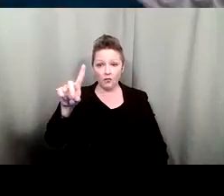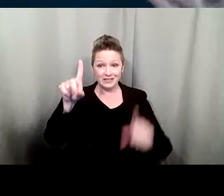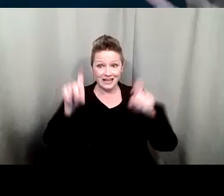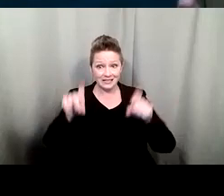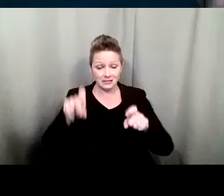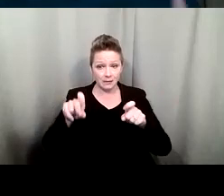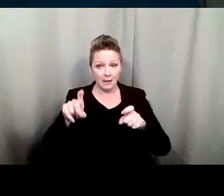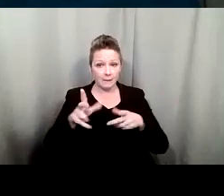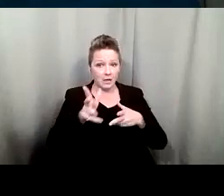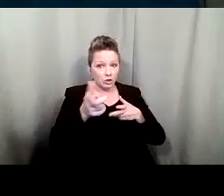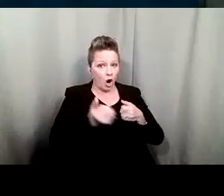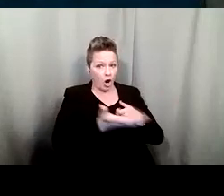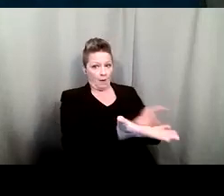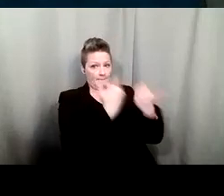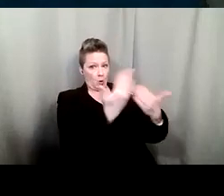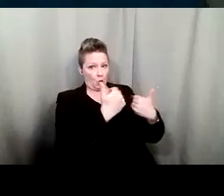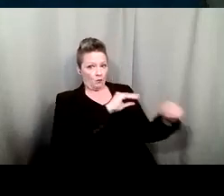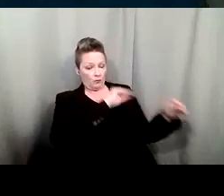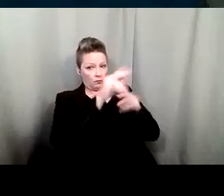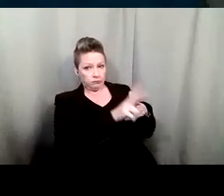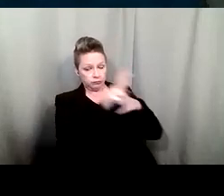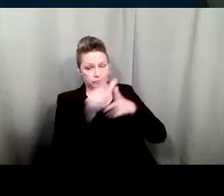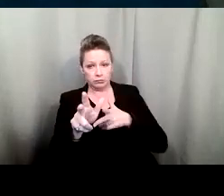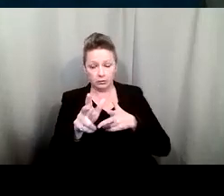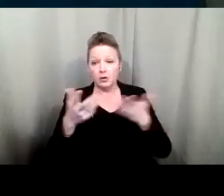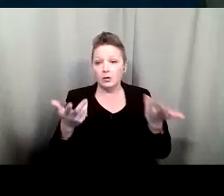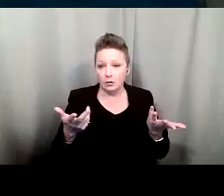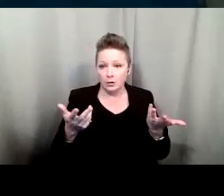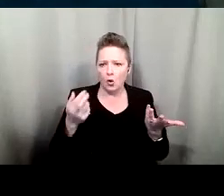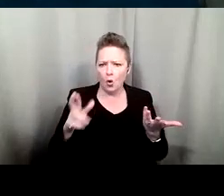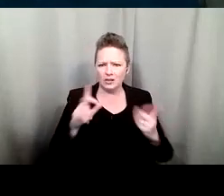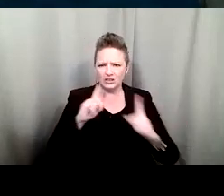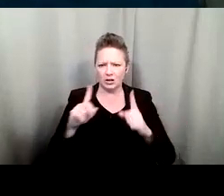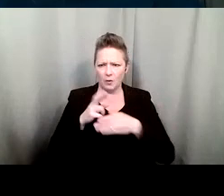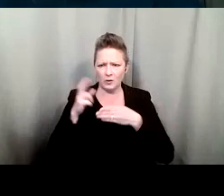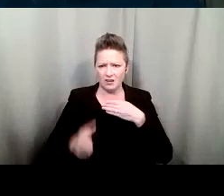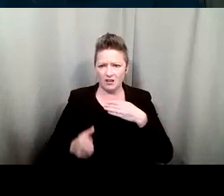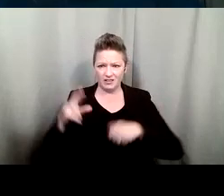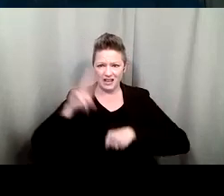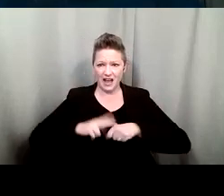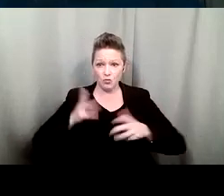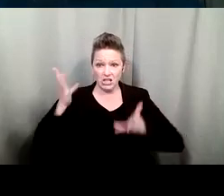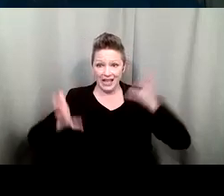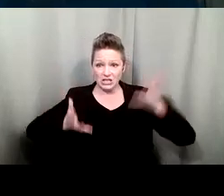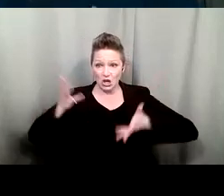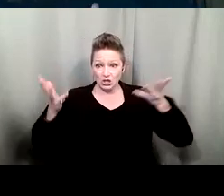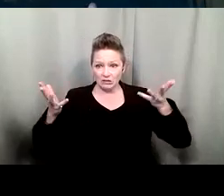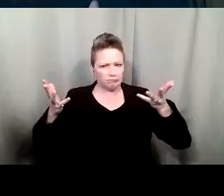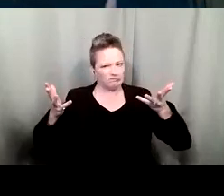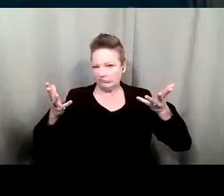but suppose that you need to talk to them about the results those natural gestures are not going to work